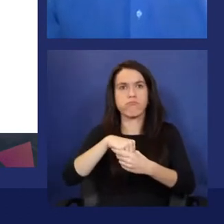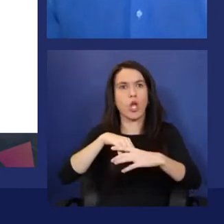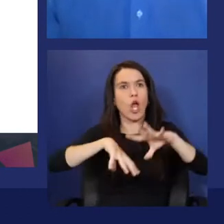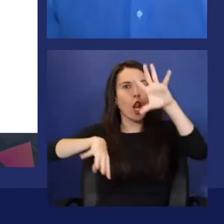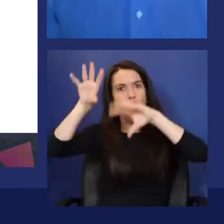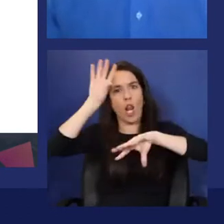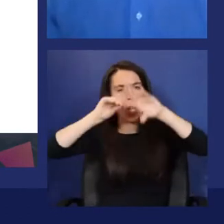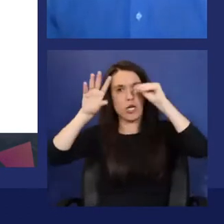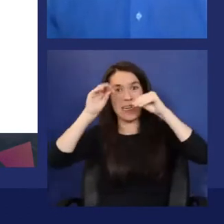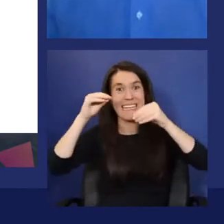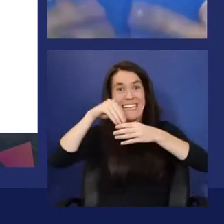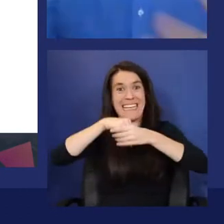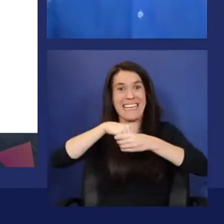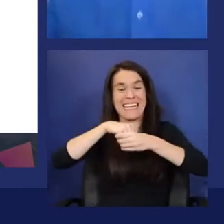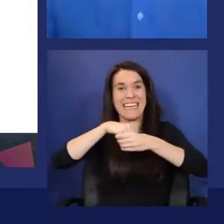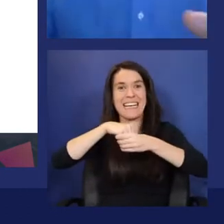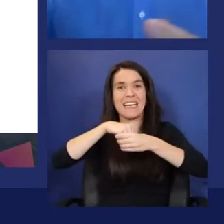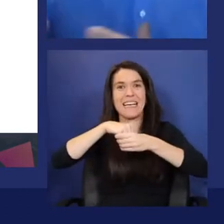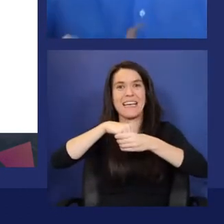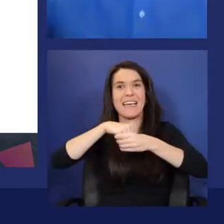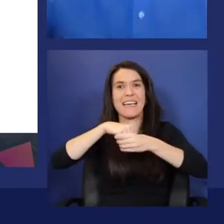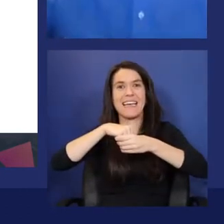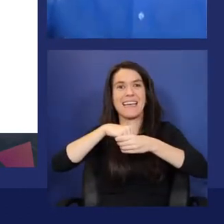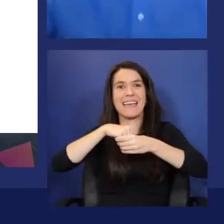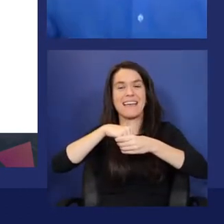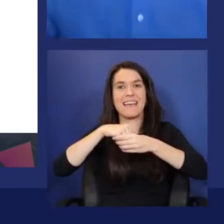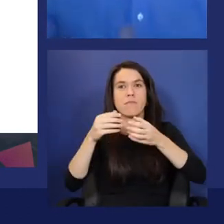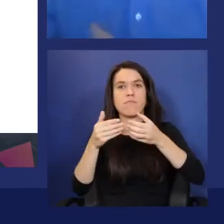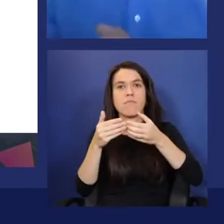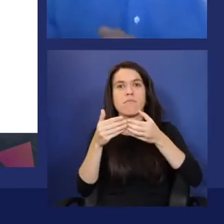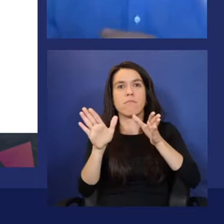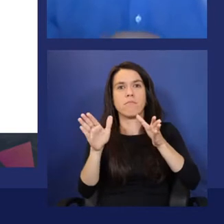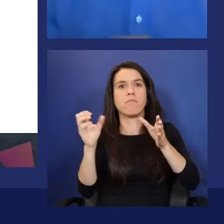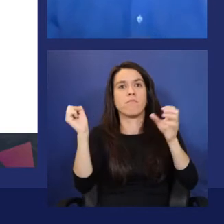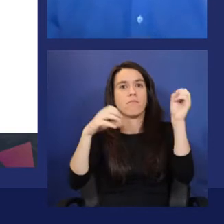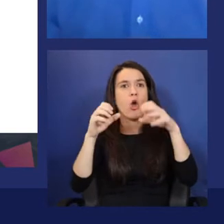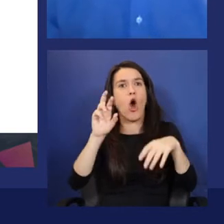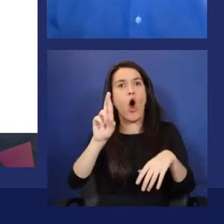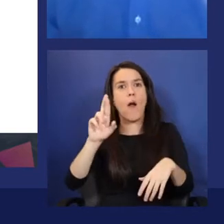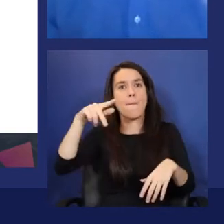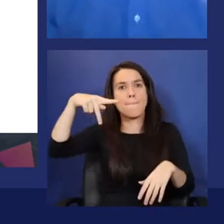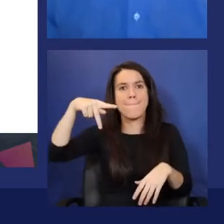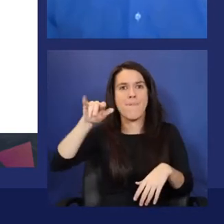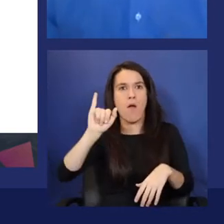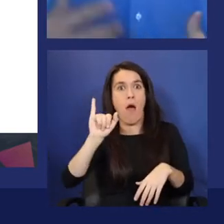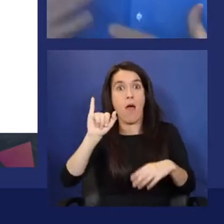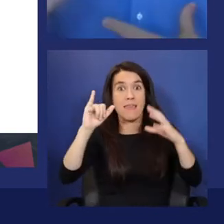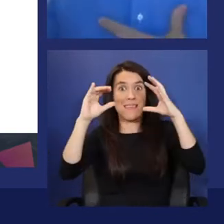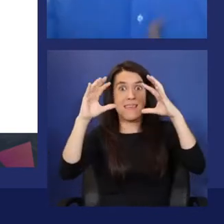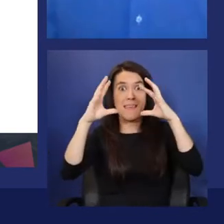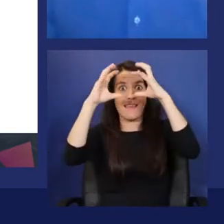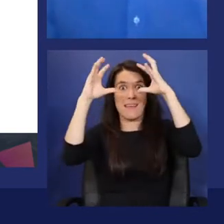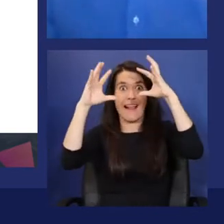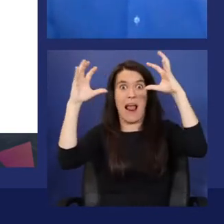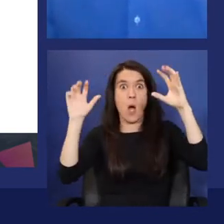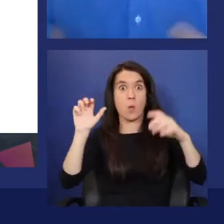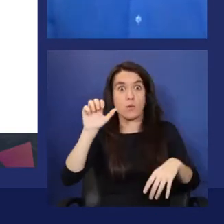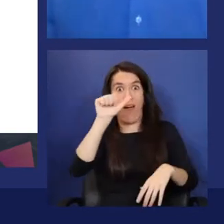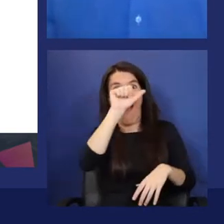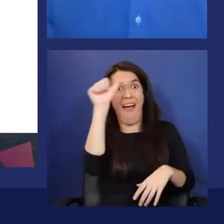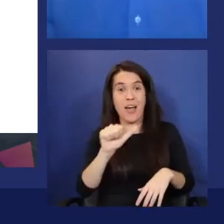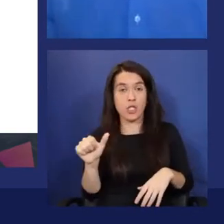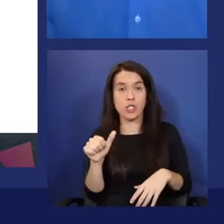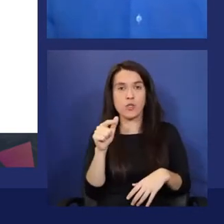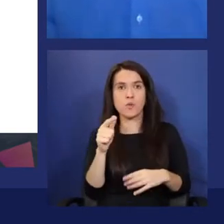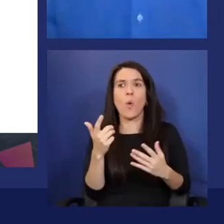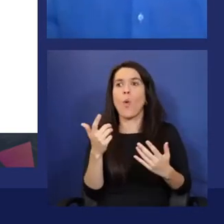exposed as a REST API in the cloud, in the Azure Cloud. So you don't have to provision any